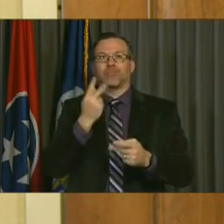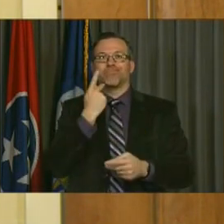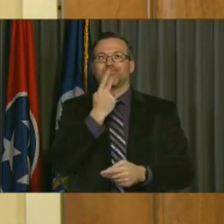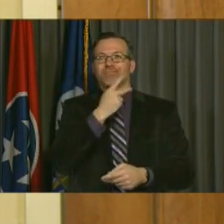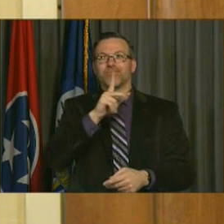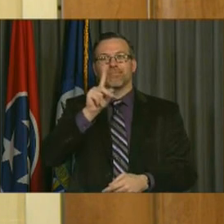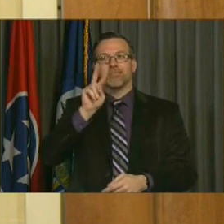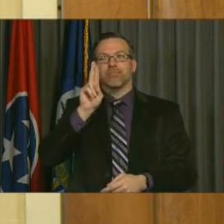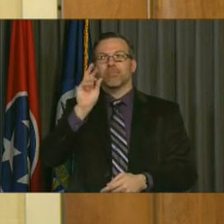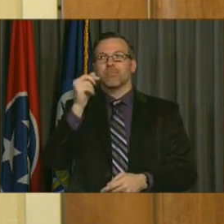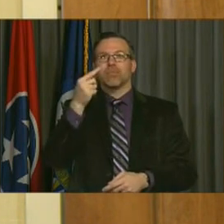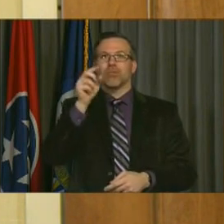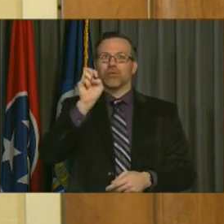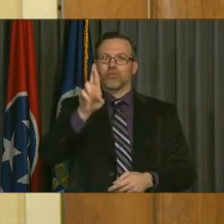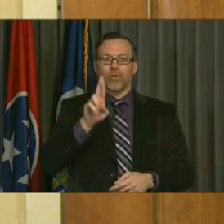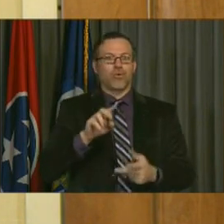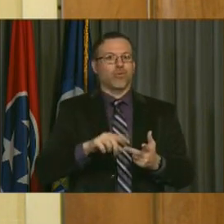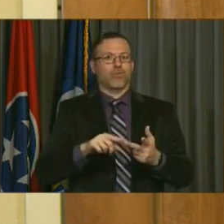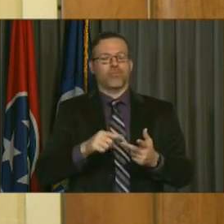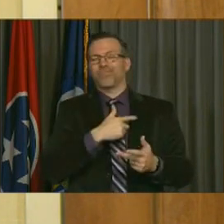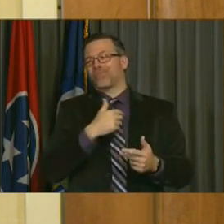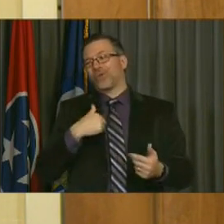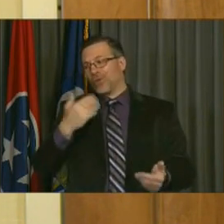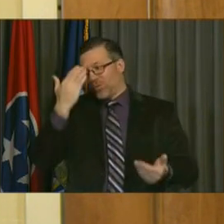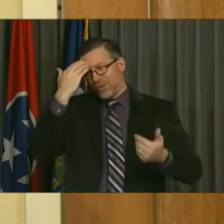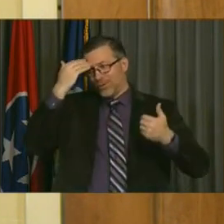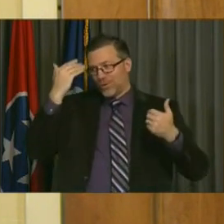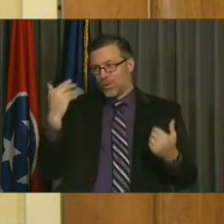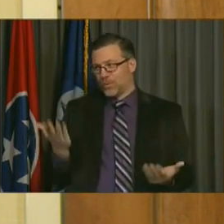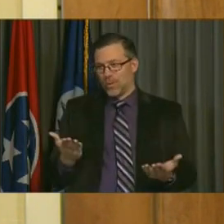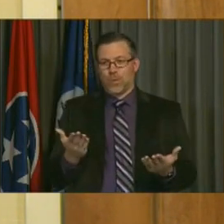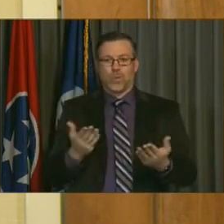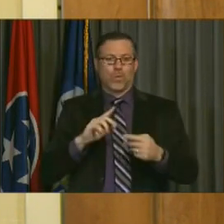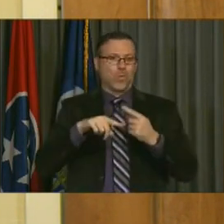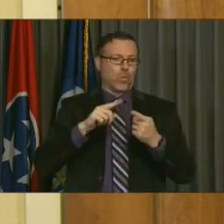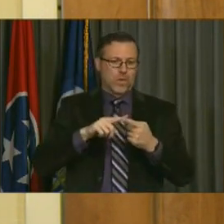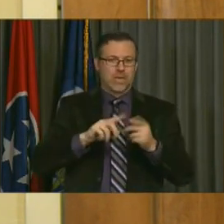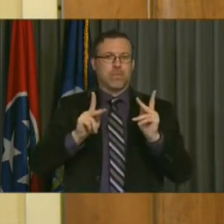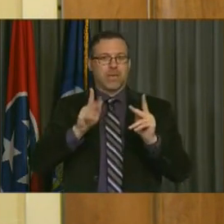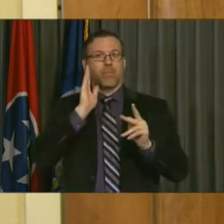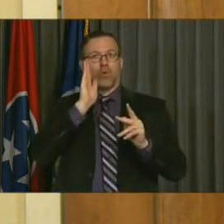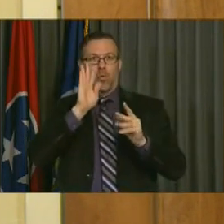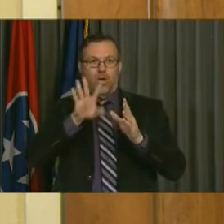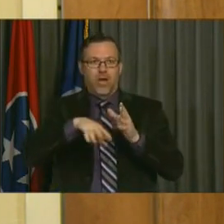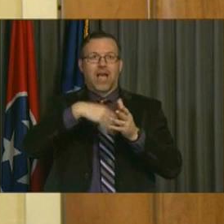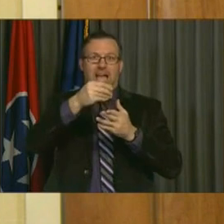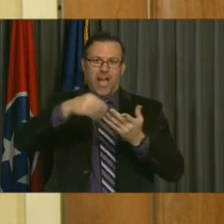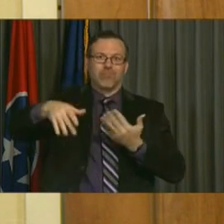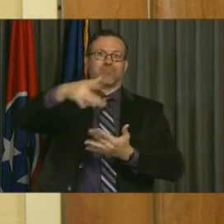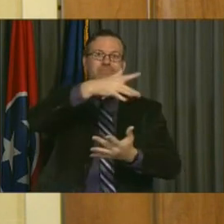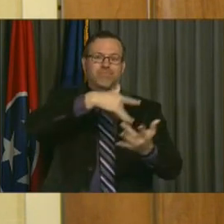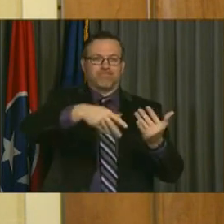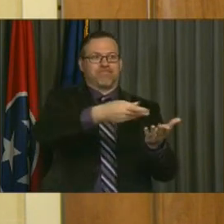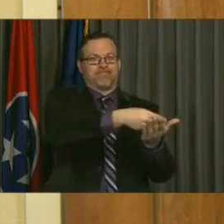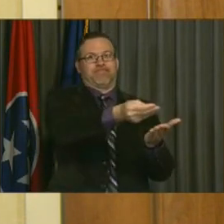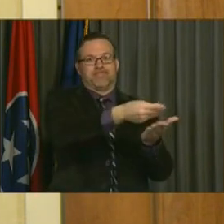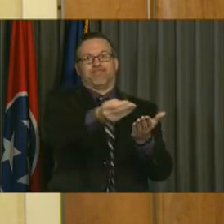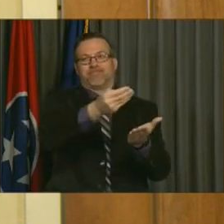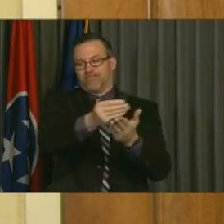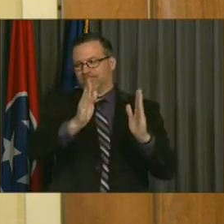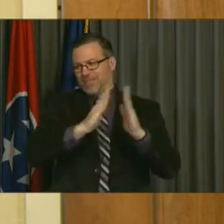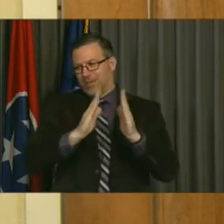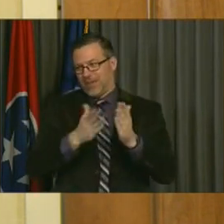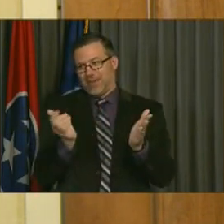don't know the level of activity that's going to be on either side of that equation. And that leads us to the big variances in revenue